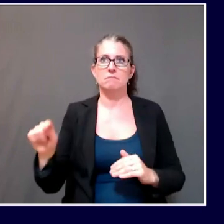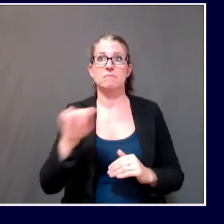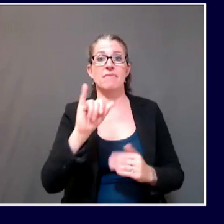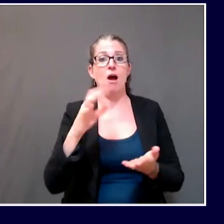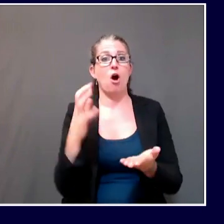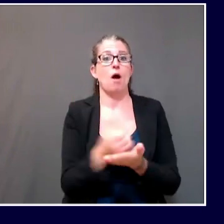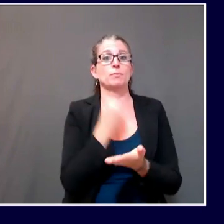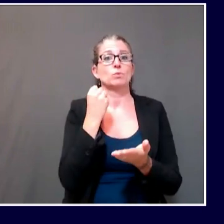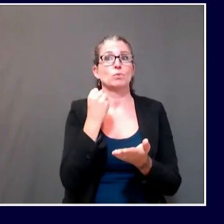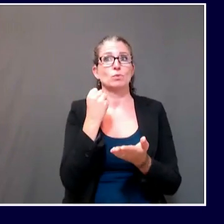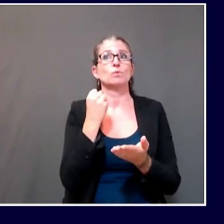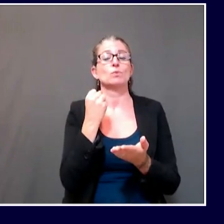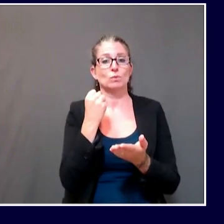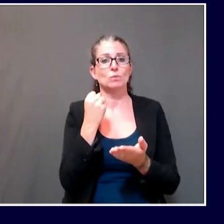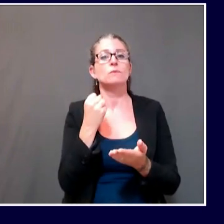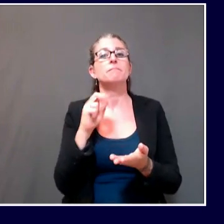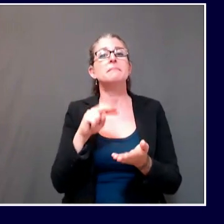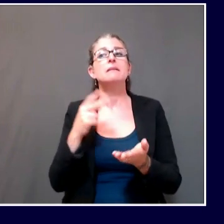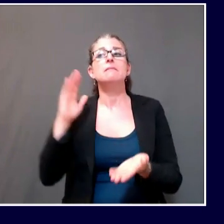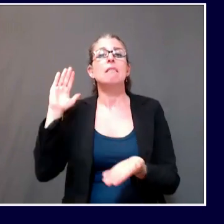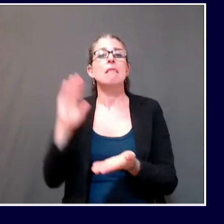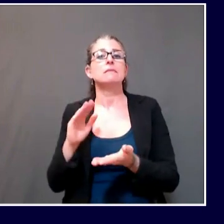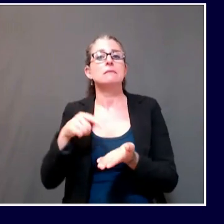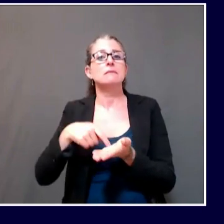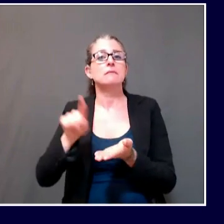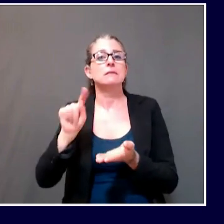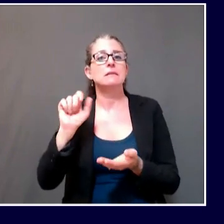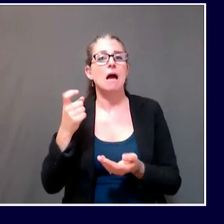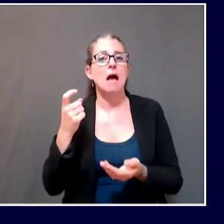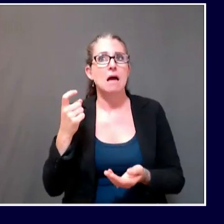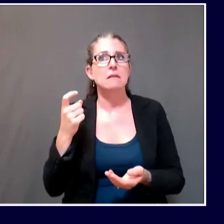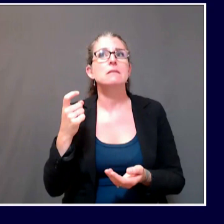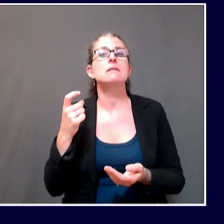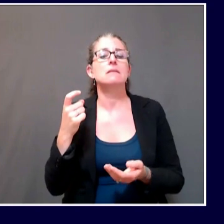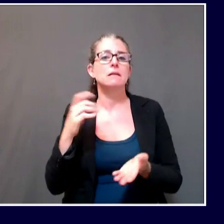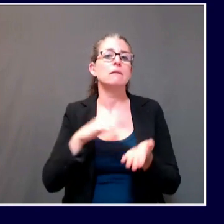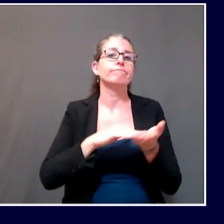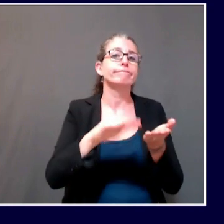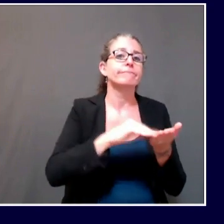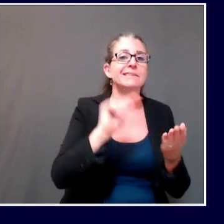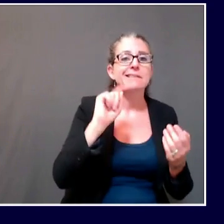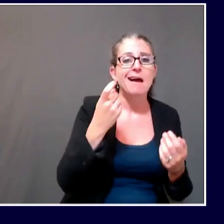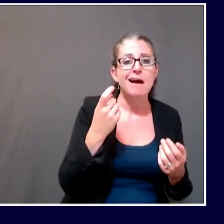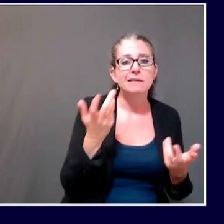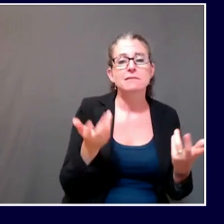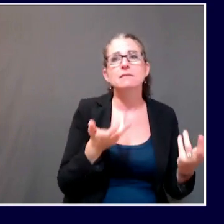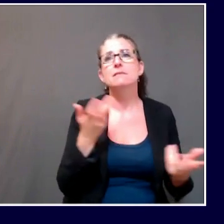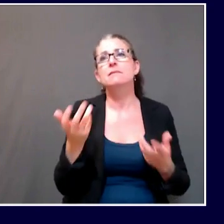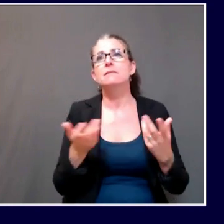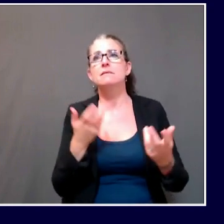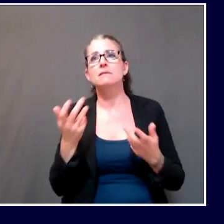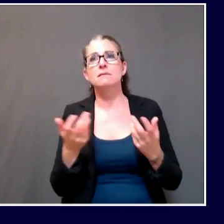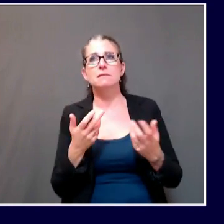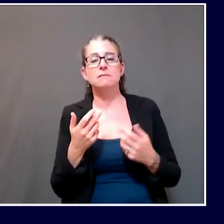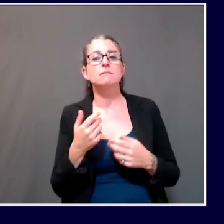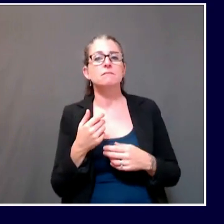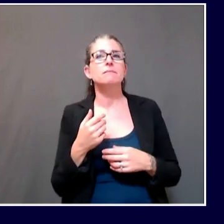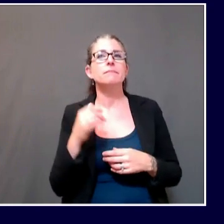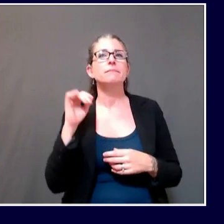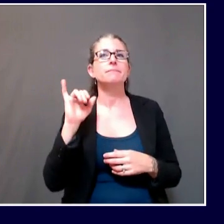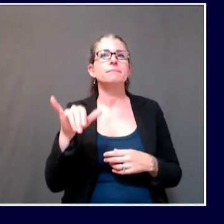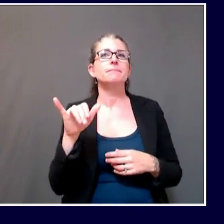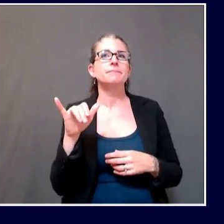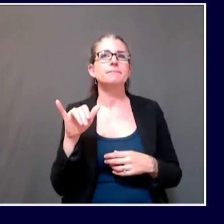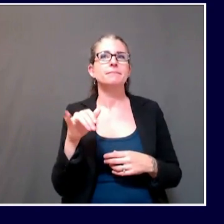% surcharge on incomes over 200,000 passed by referendum in 2016 but never carried out. And I'm wondering, are